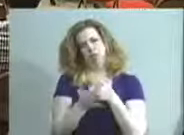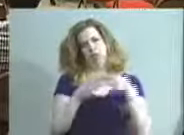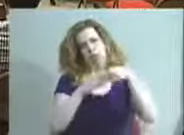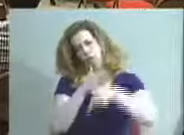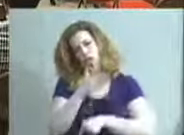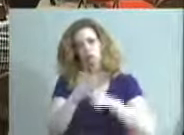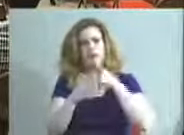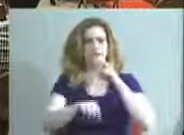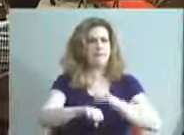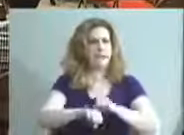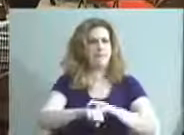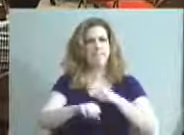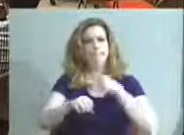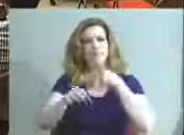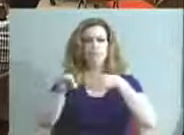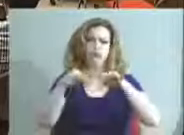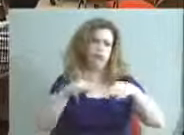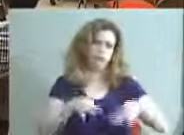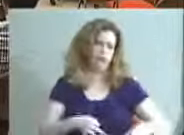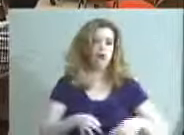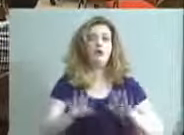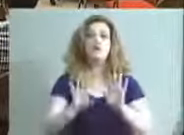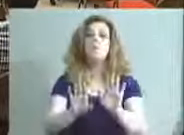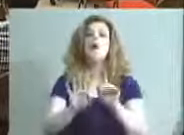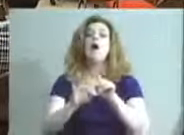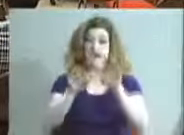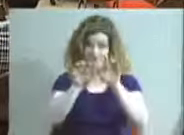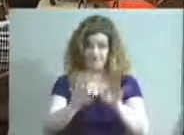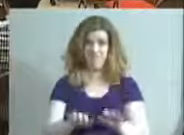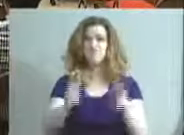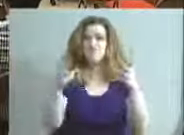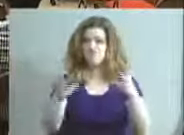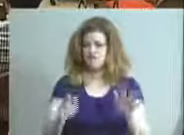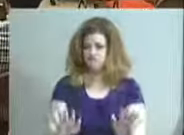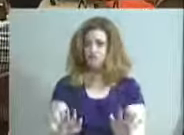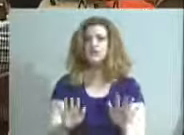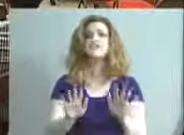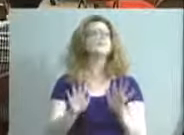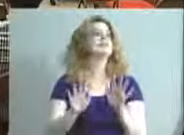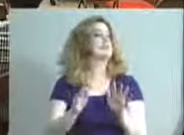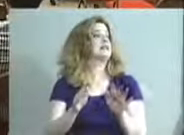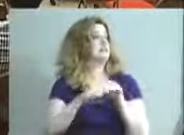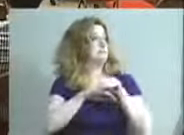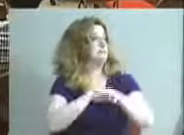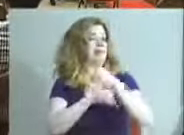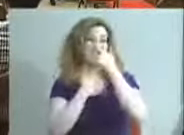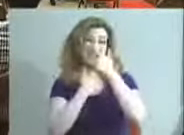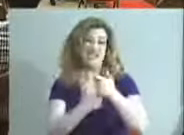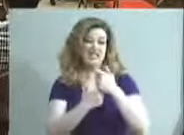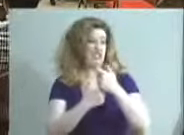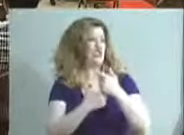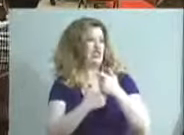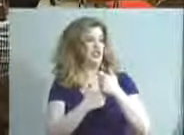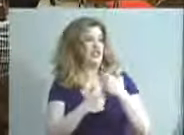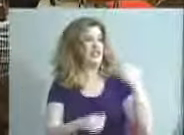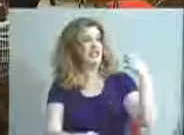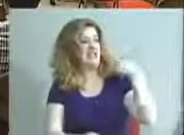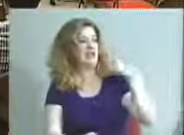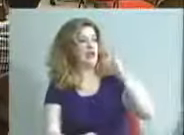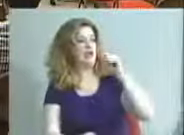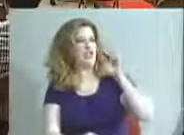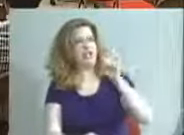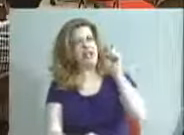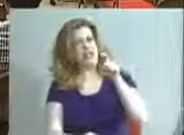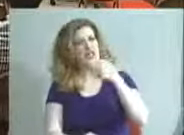voice them. But I did type them up. And to keep them interesting, Chair Jones, I probably should have used a better